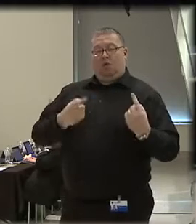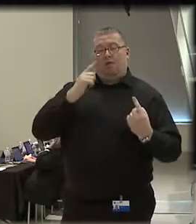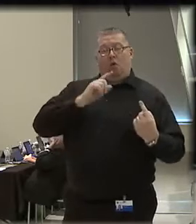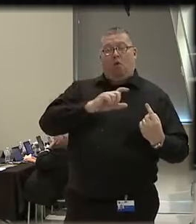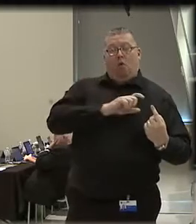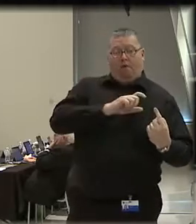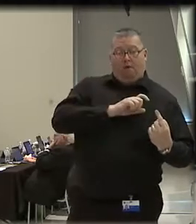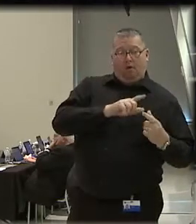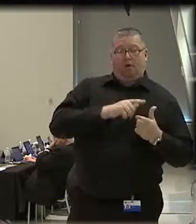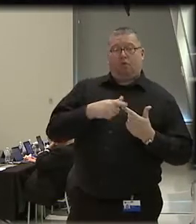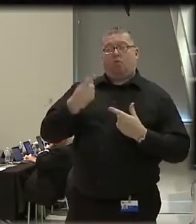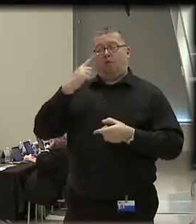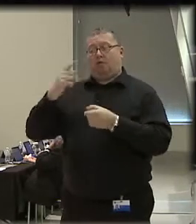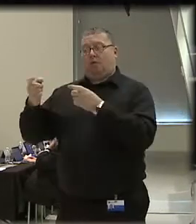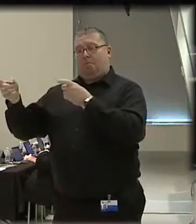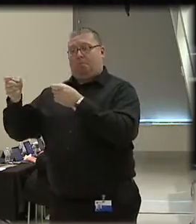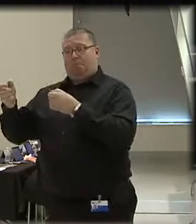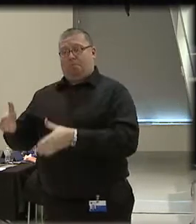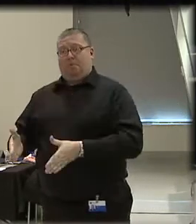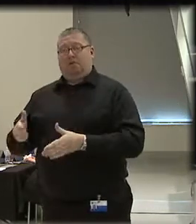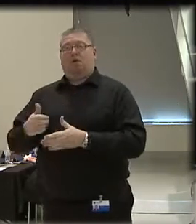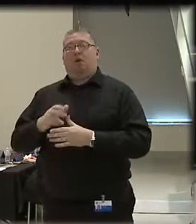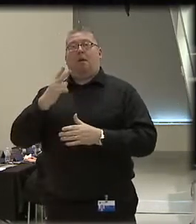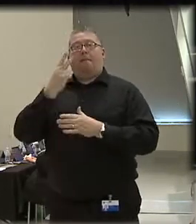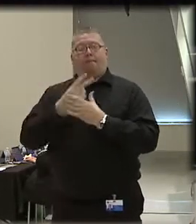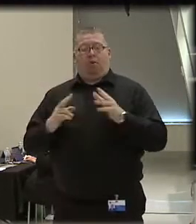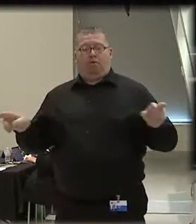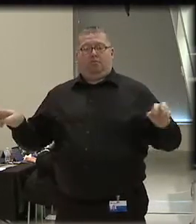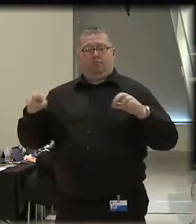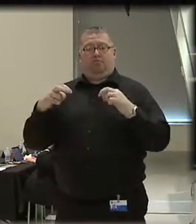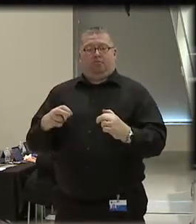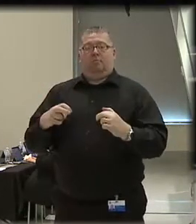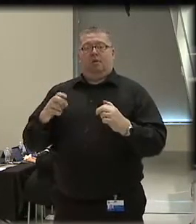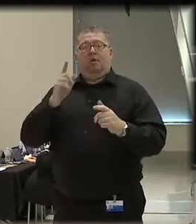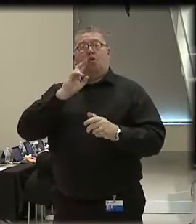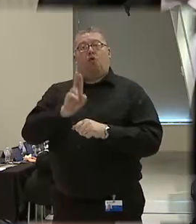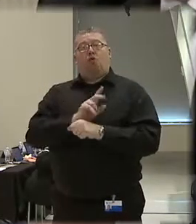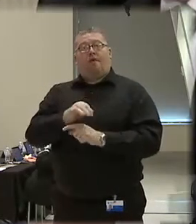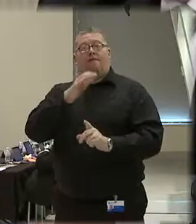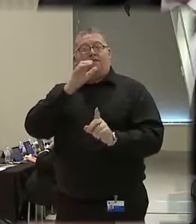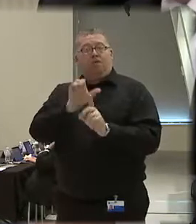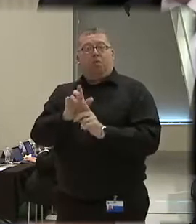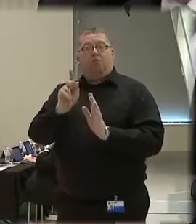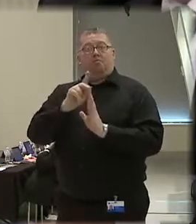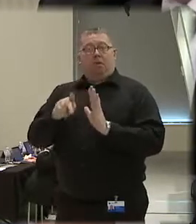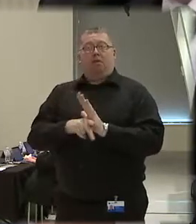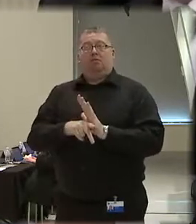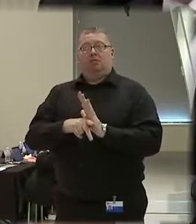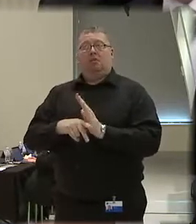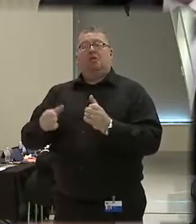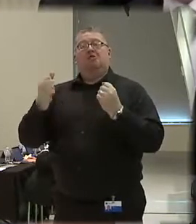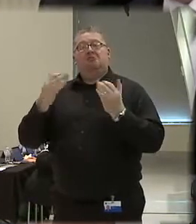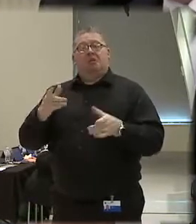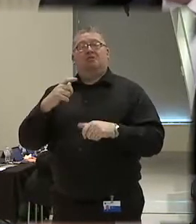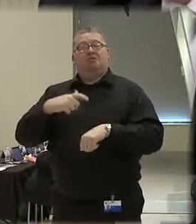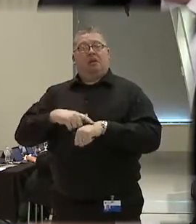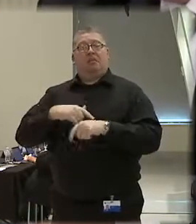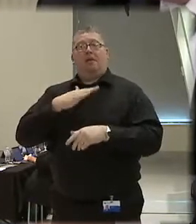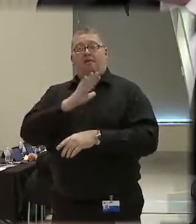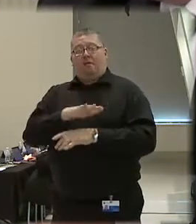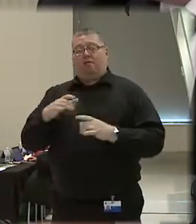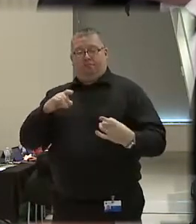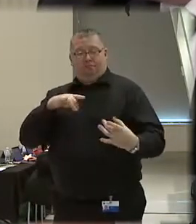managers, sergeants, and lieutenants. And they are at the table in a use of force policy committee. They're constantly there with input